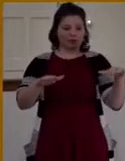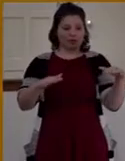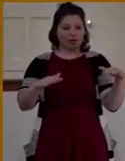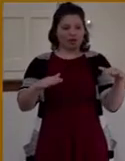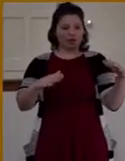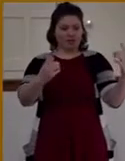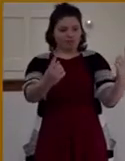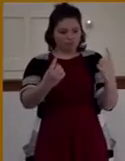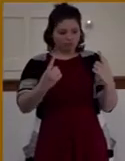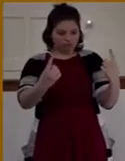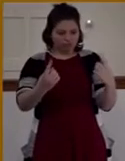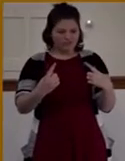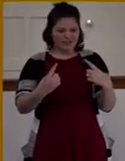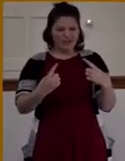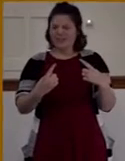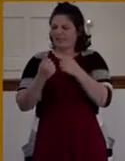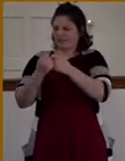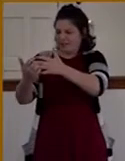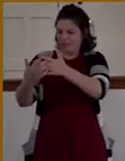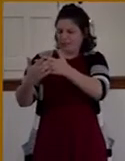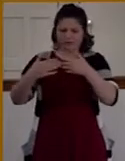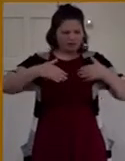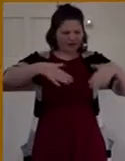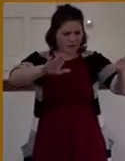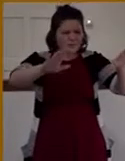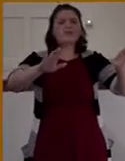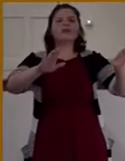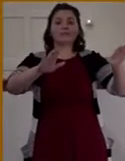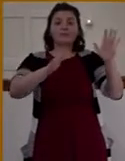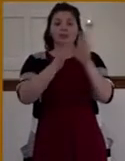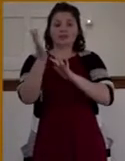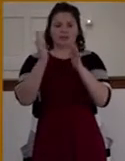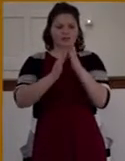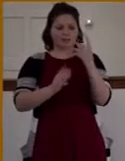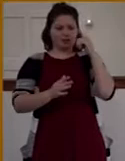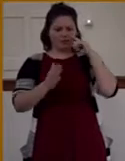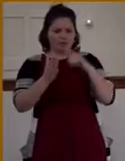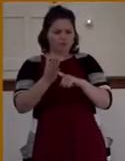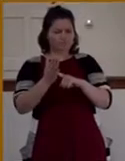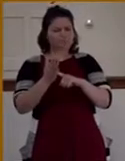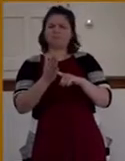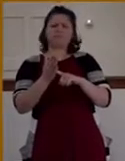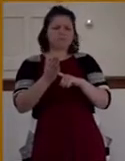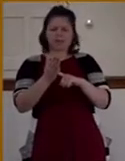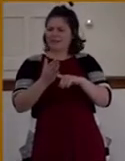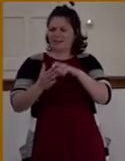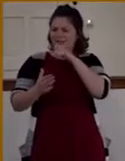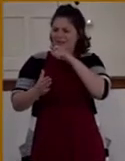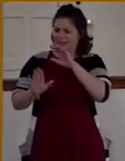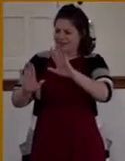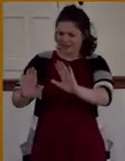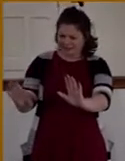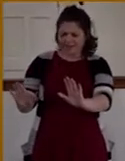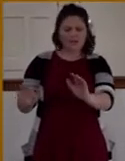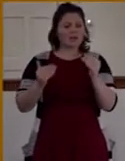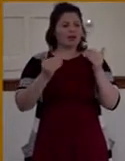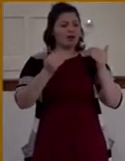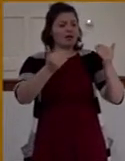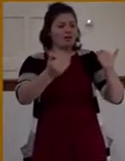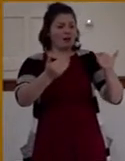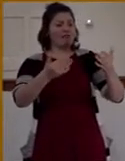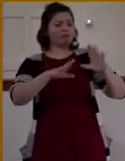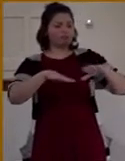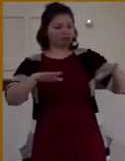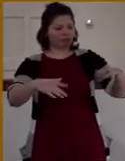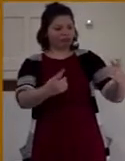disciples rebuked those that brought them. But when Jesus saw it, was much displeased and said unto them, Suffer the little children to come